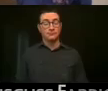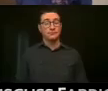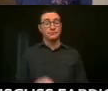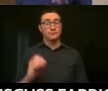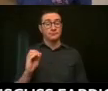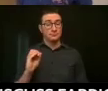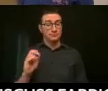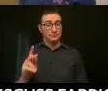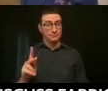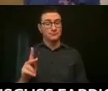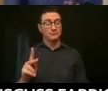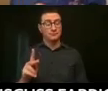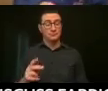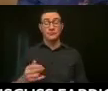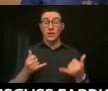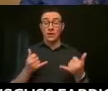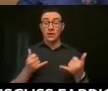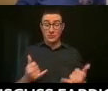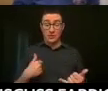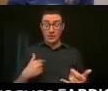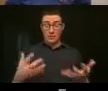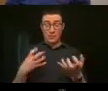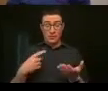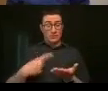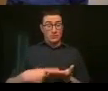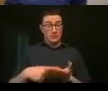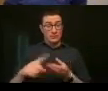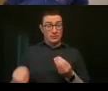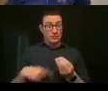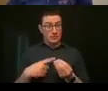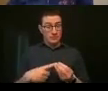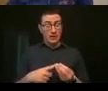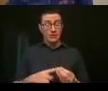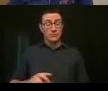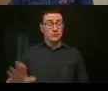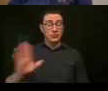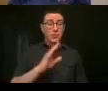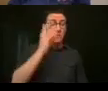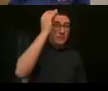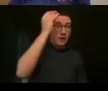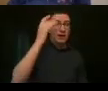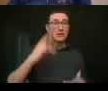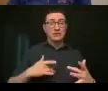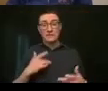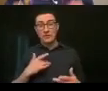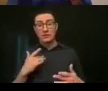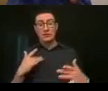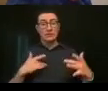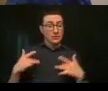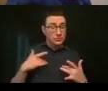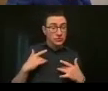So today I wanted to talk about everybody's thoughts, feelings, concerns, opinions on